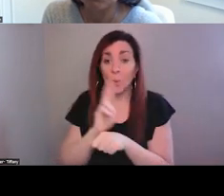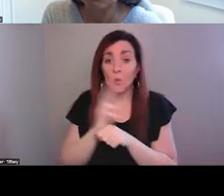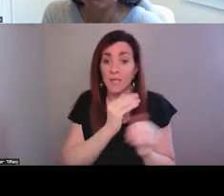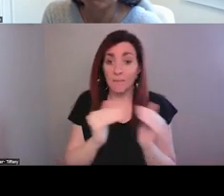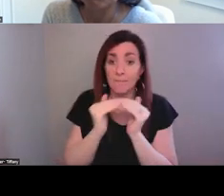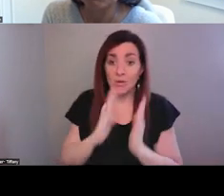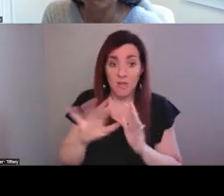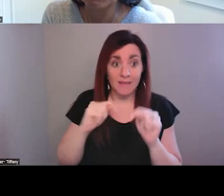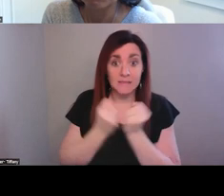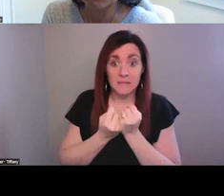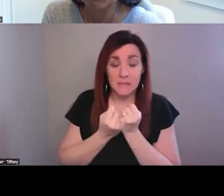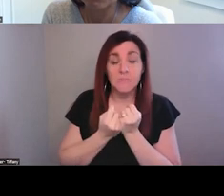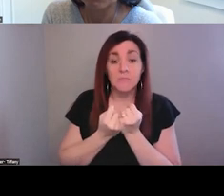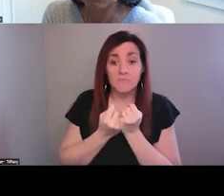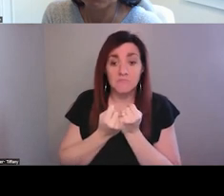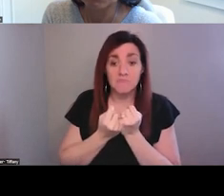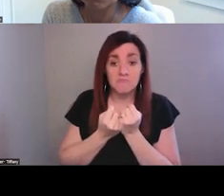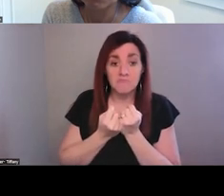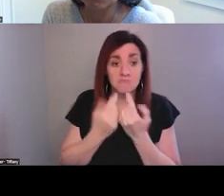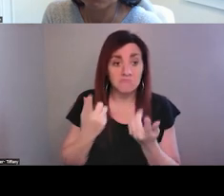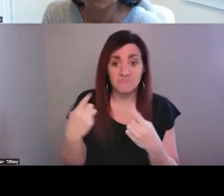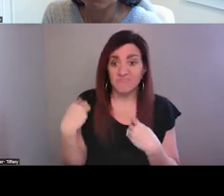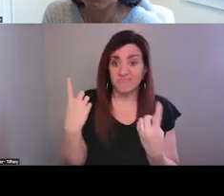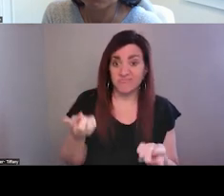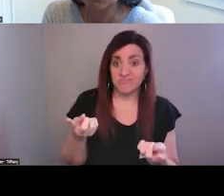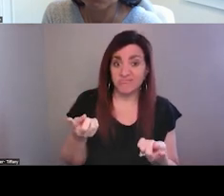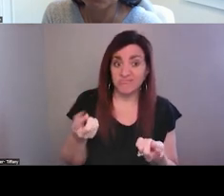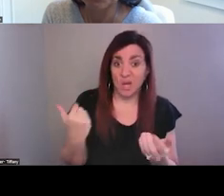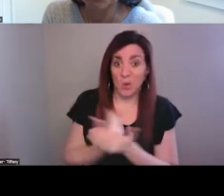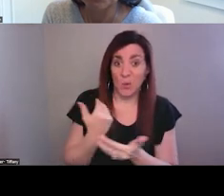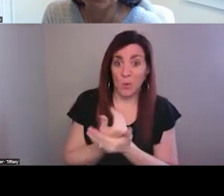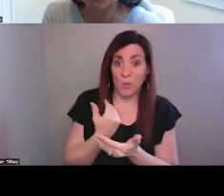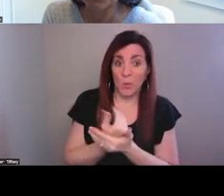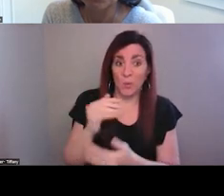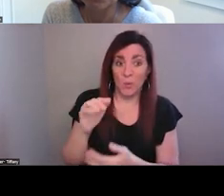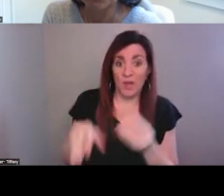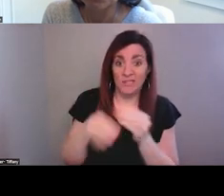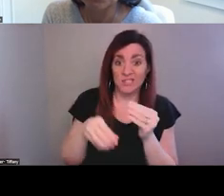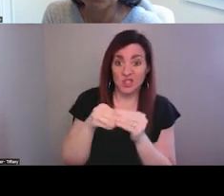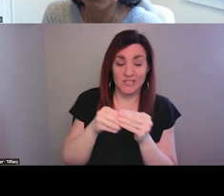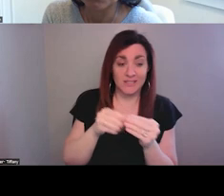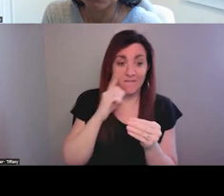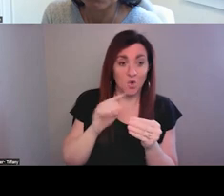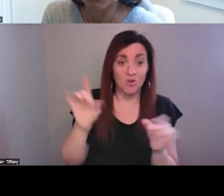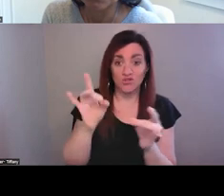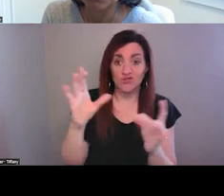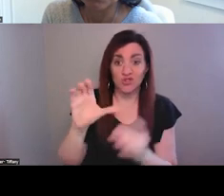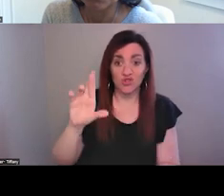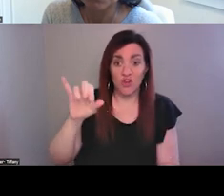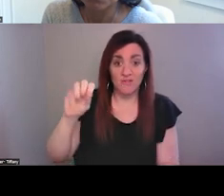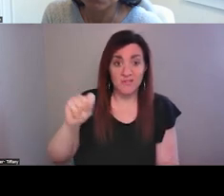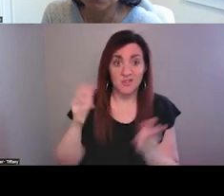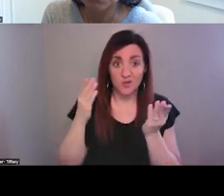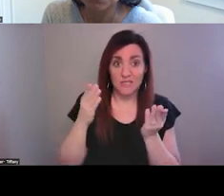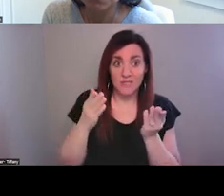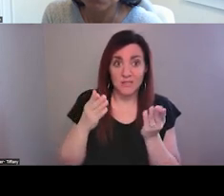And that's been actually a newer addition to our crisis services. And we've really ramped that up